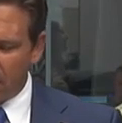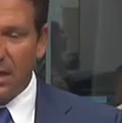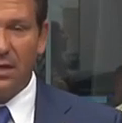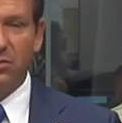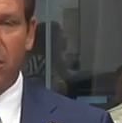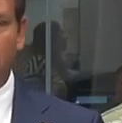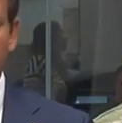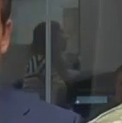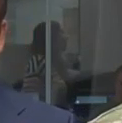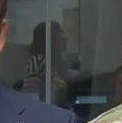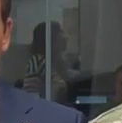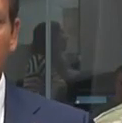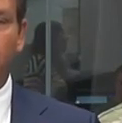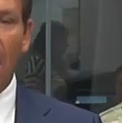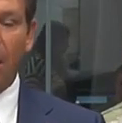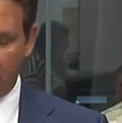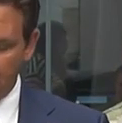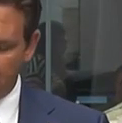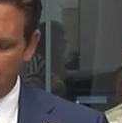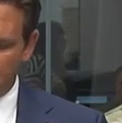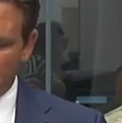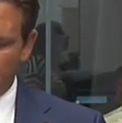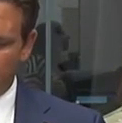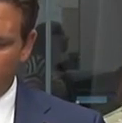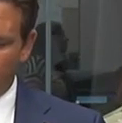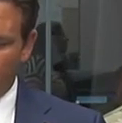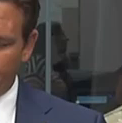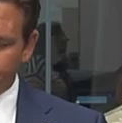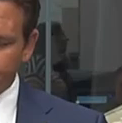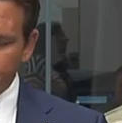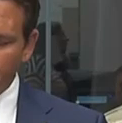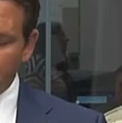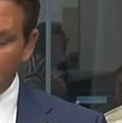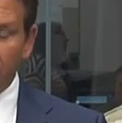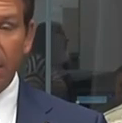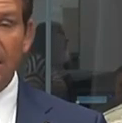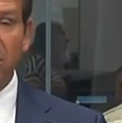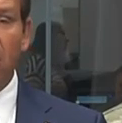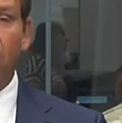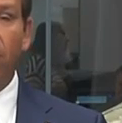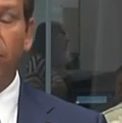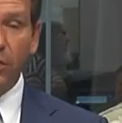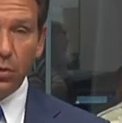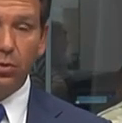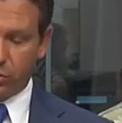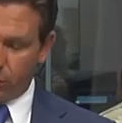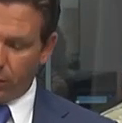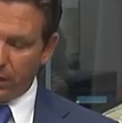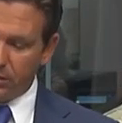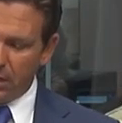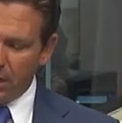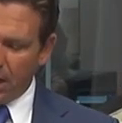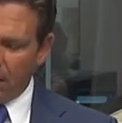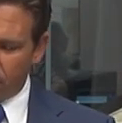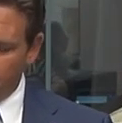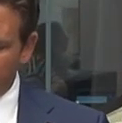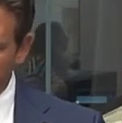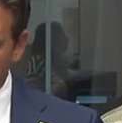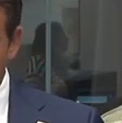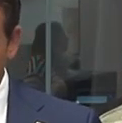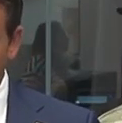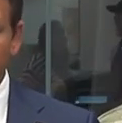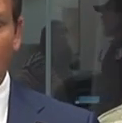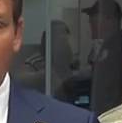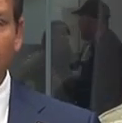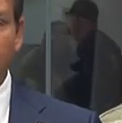gasoline that is currently in route to the state of Florida. Now, there is no fuel shortage. Fuel